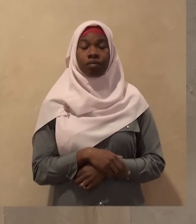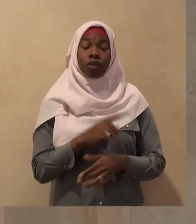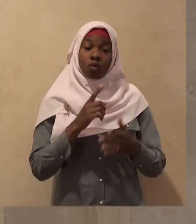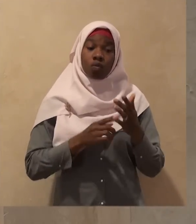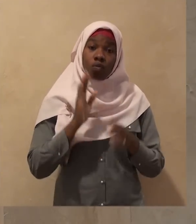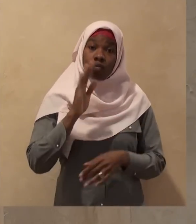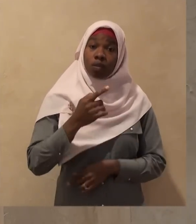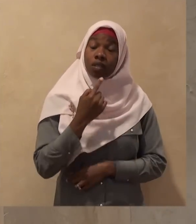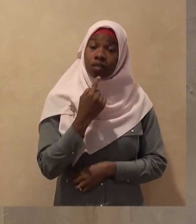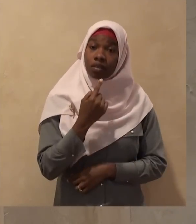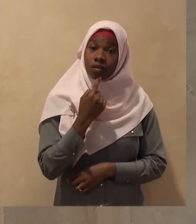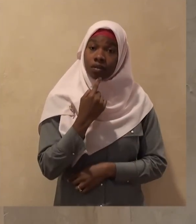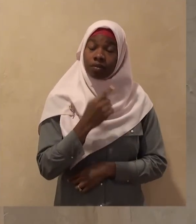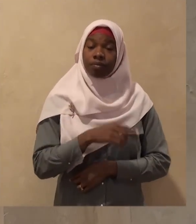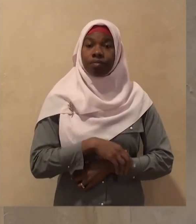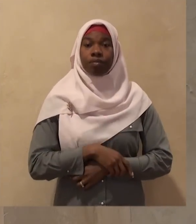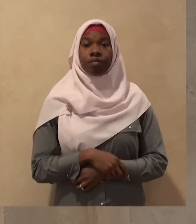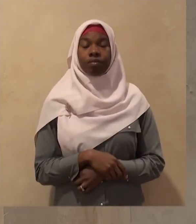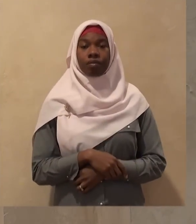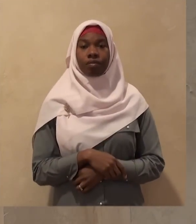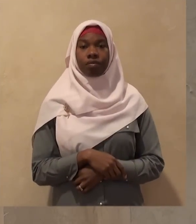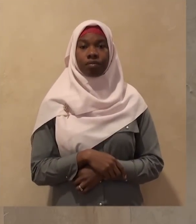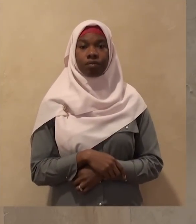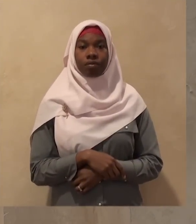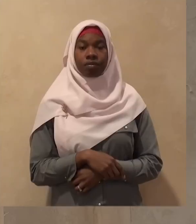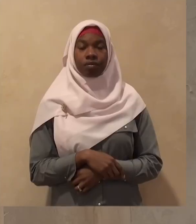said said